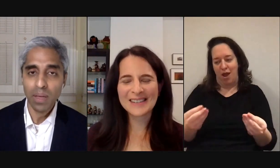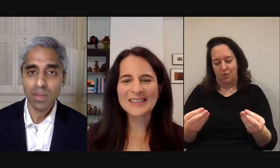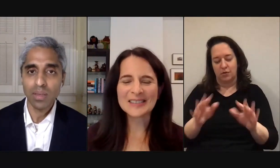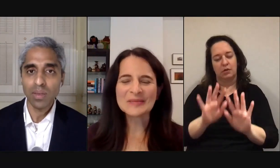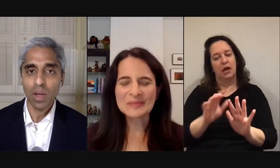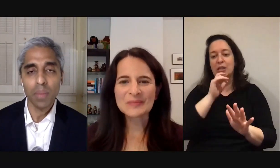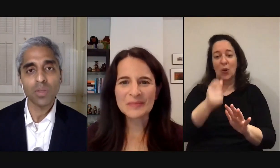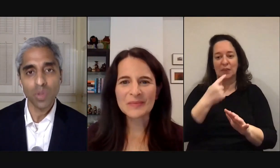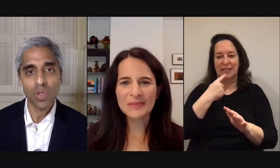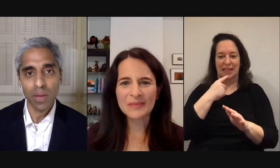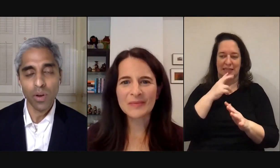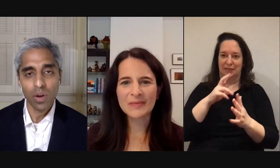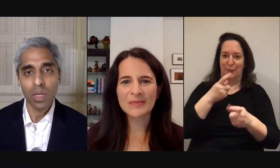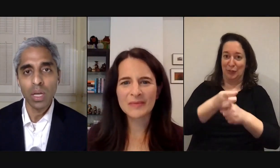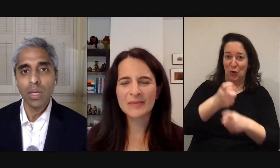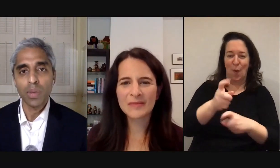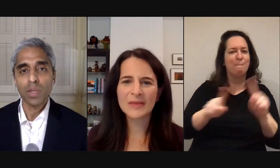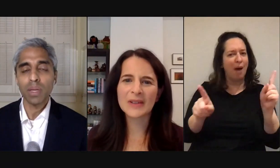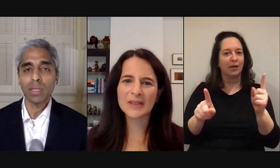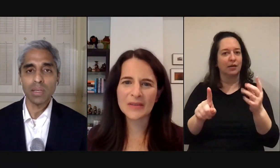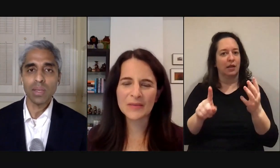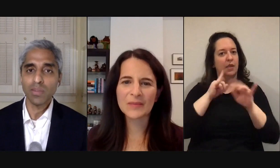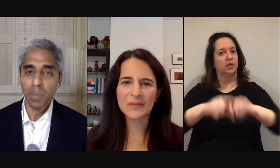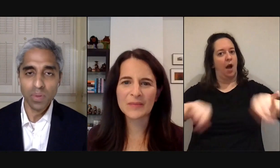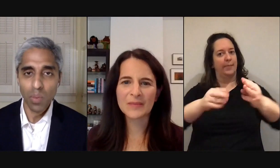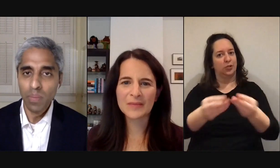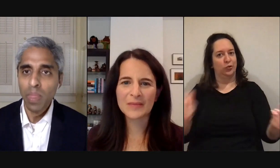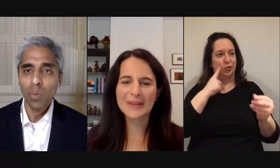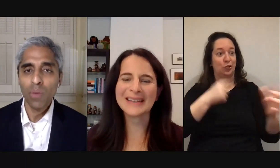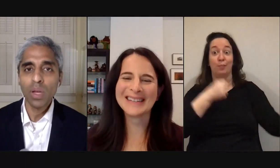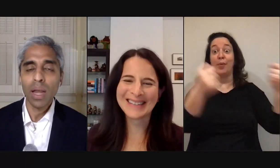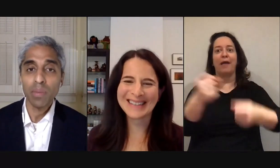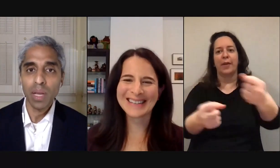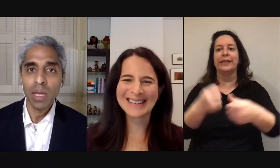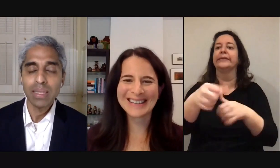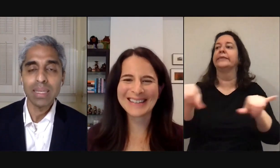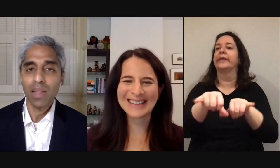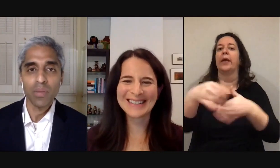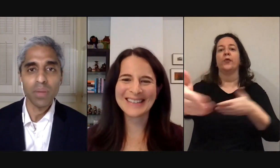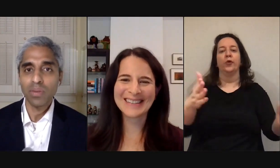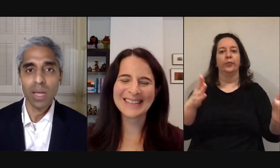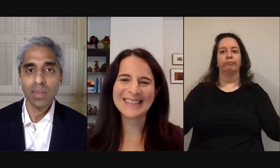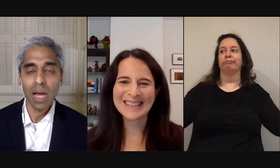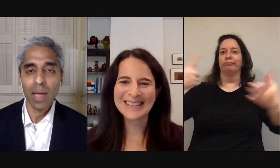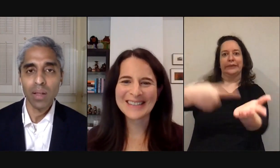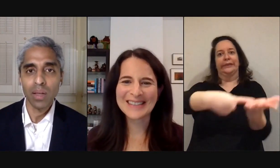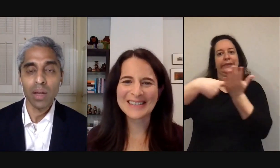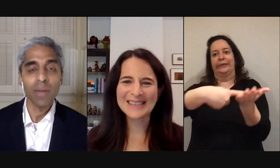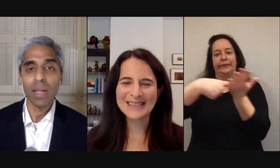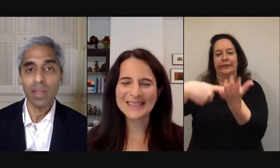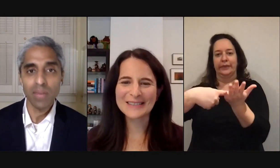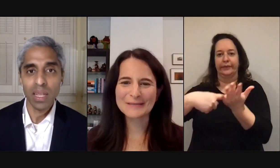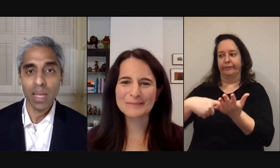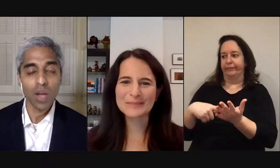jest but because this is a common solution i've heard especially being in dc is people say well what if we got everybody together from different sides of the aisle